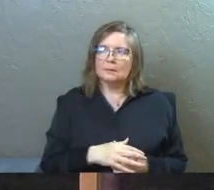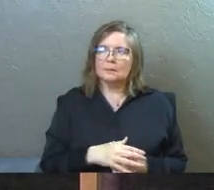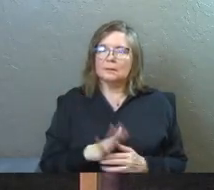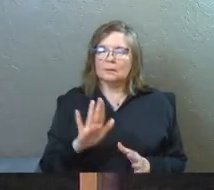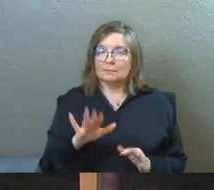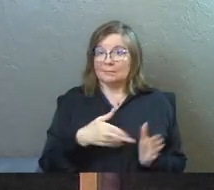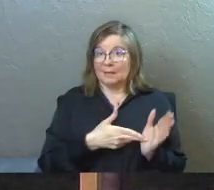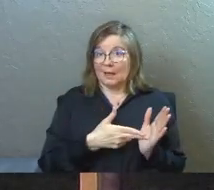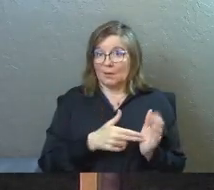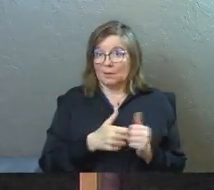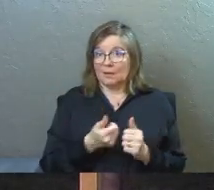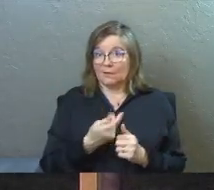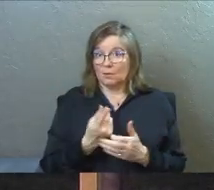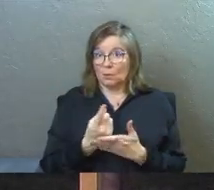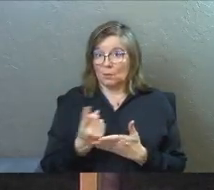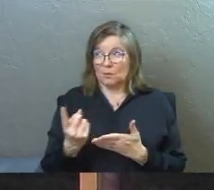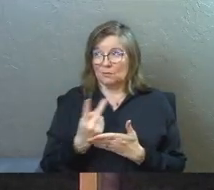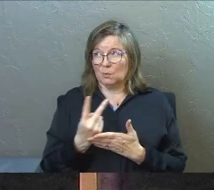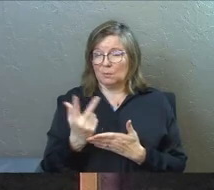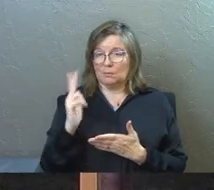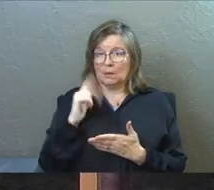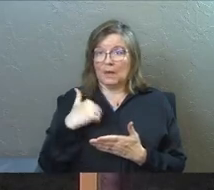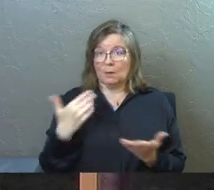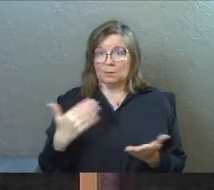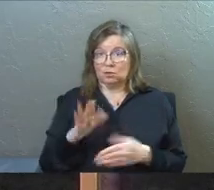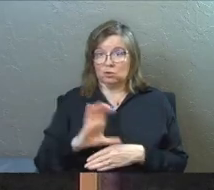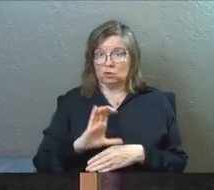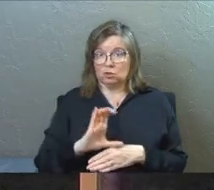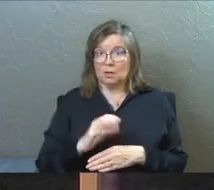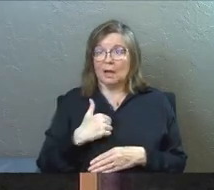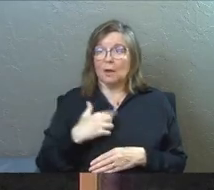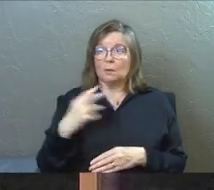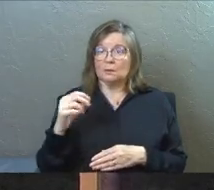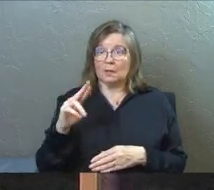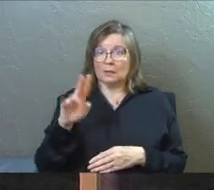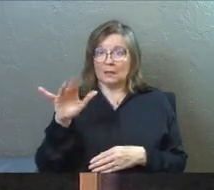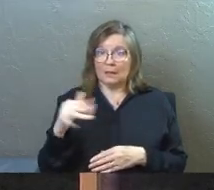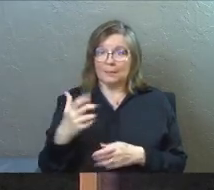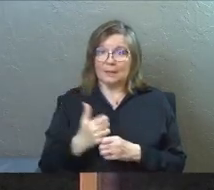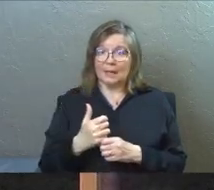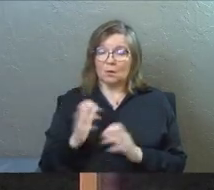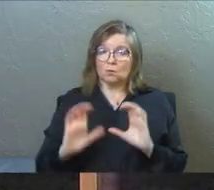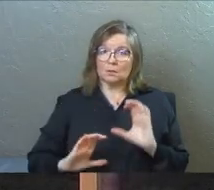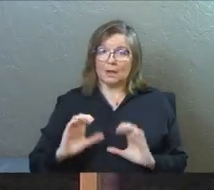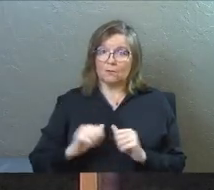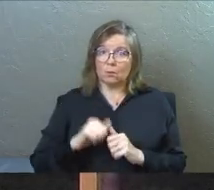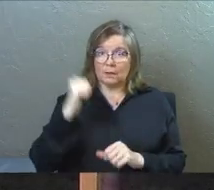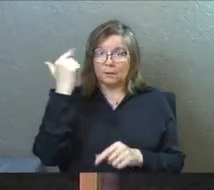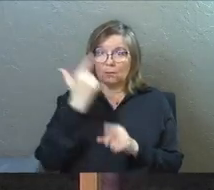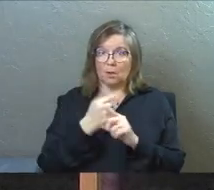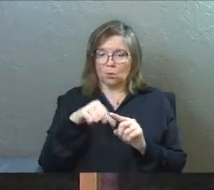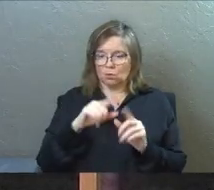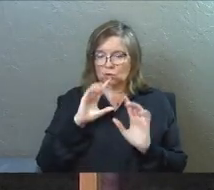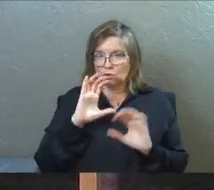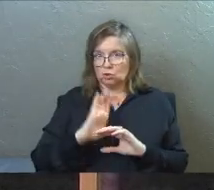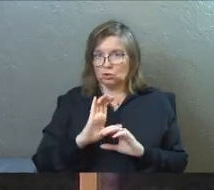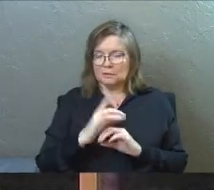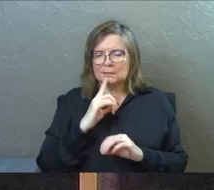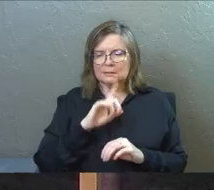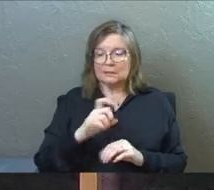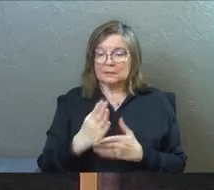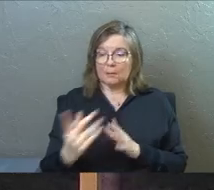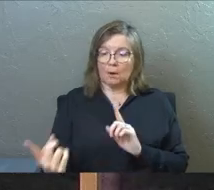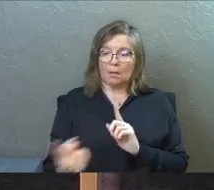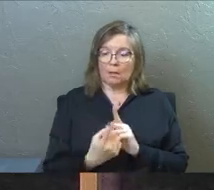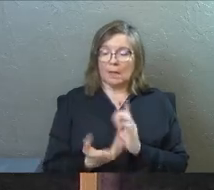And I'll be honest with you, a couple weeks ago, I was here at church and I was out in the lobby and I got into a conversation with a brother who goes to this church and he